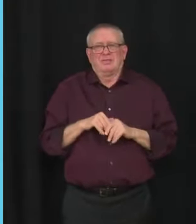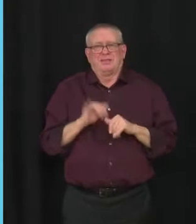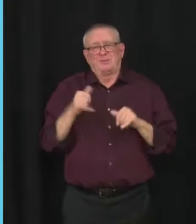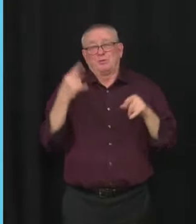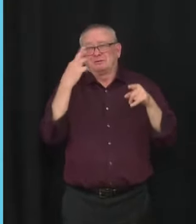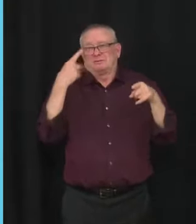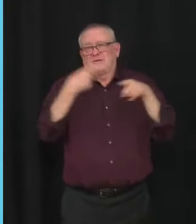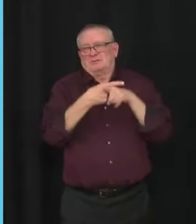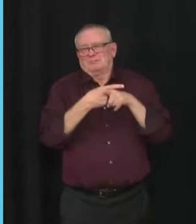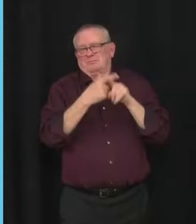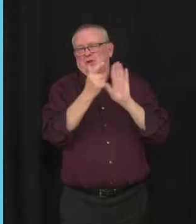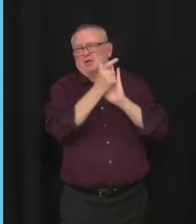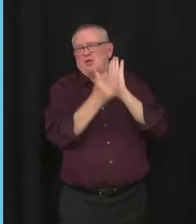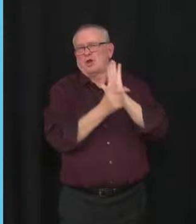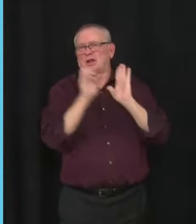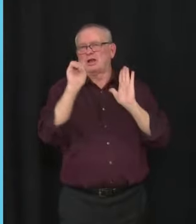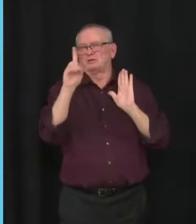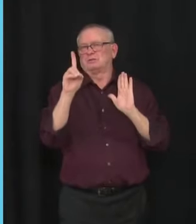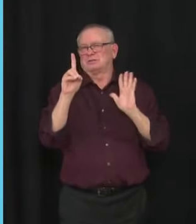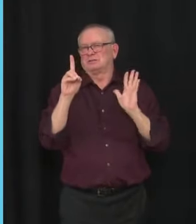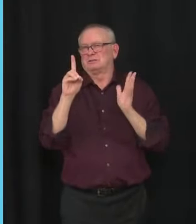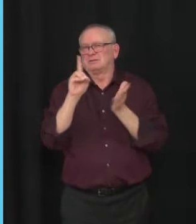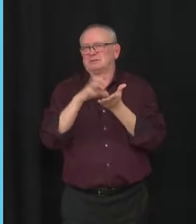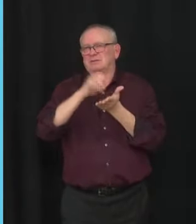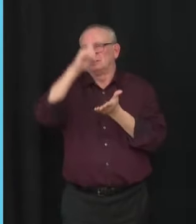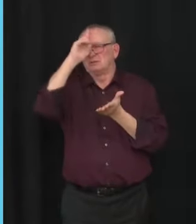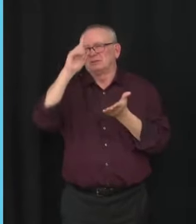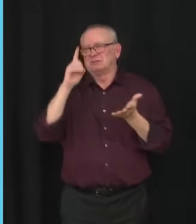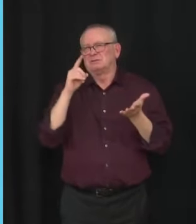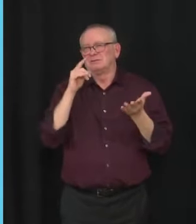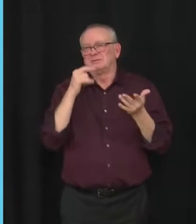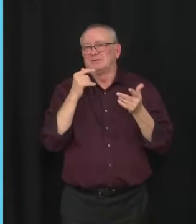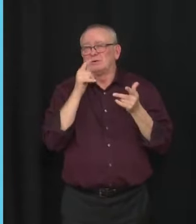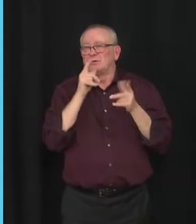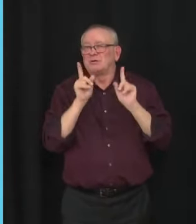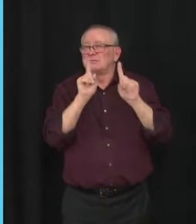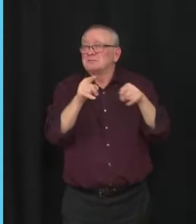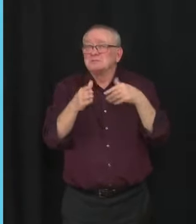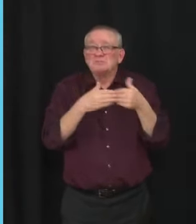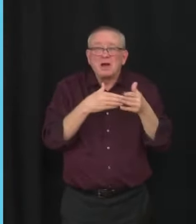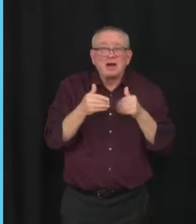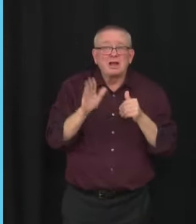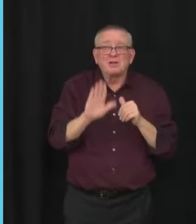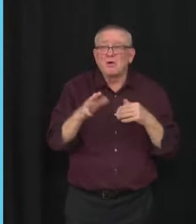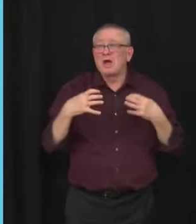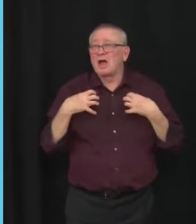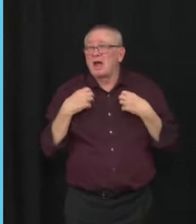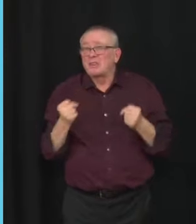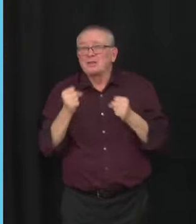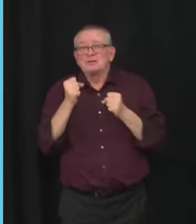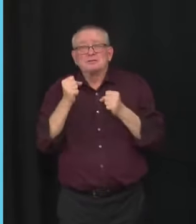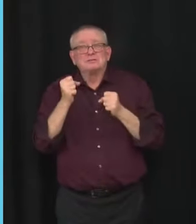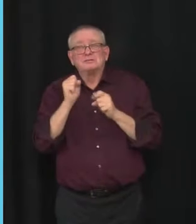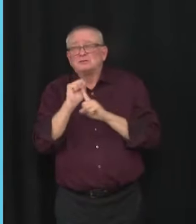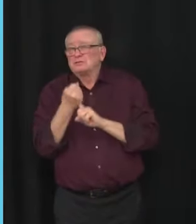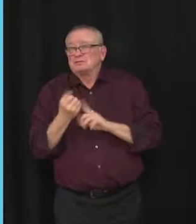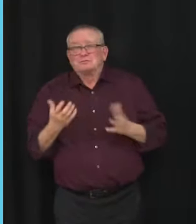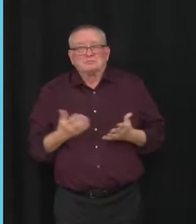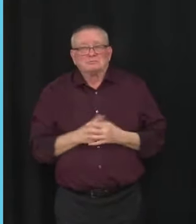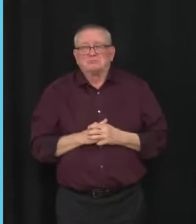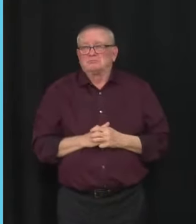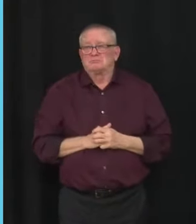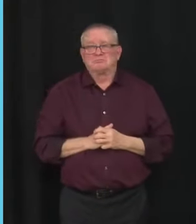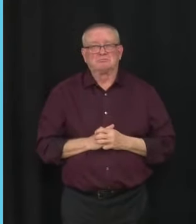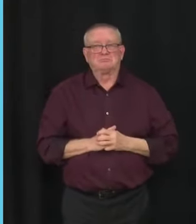students be able to access the schools regardless of their health status. So I know that Minister LaGrange has reaffirmed that